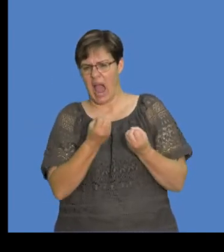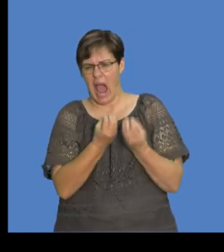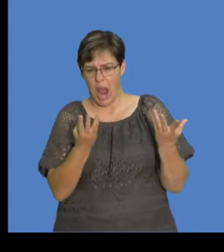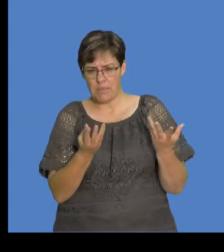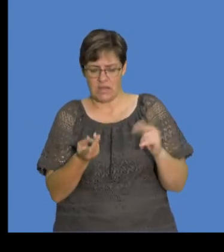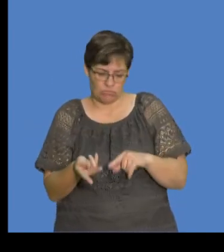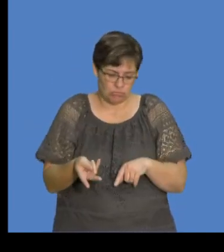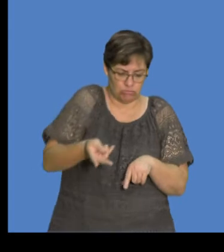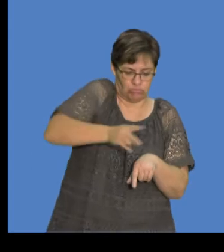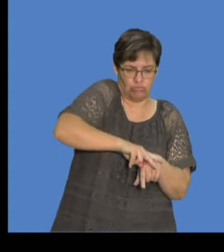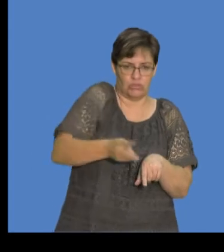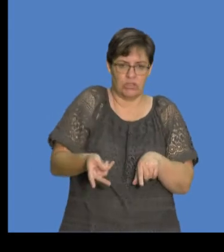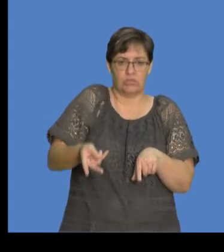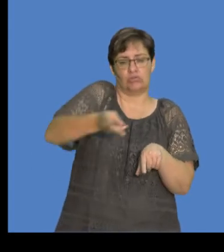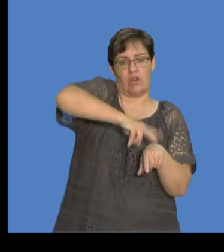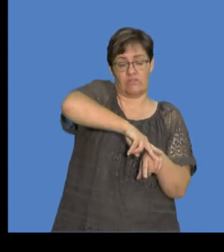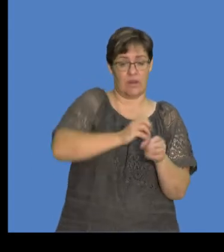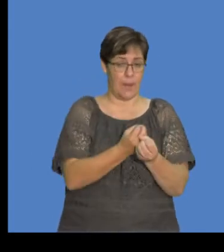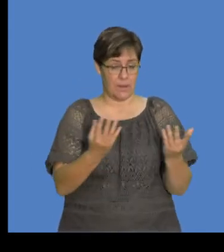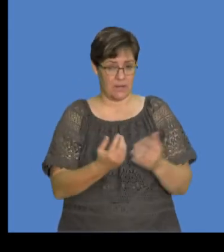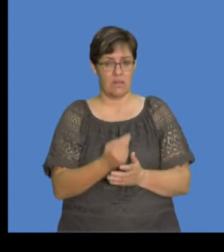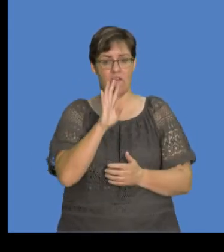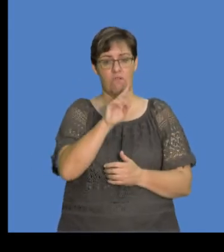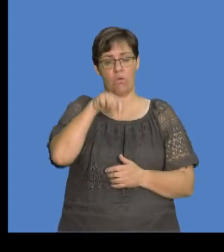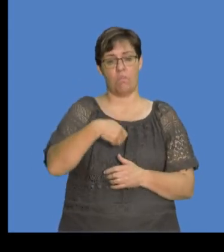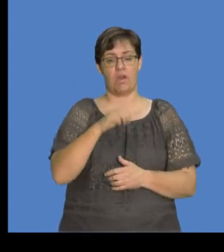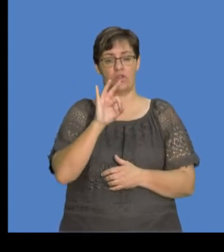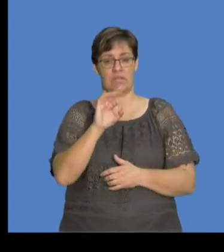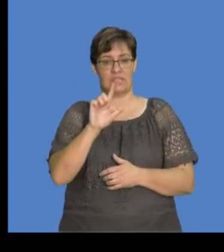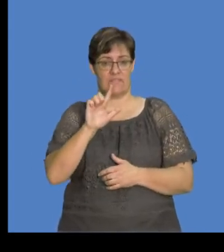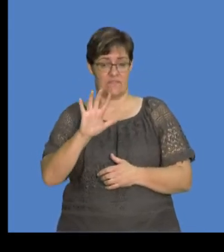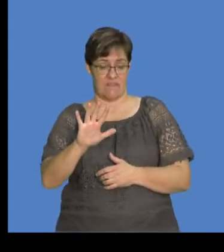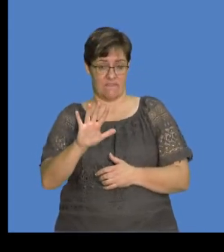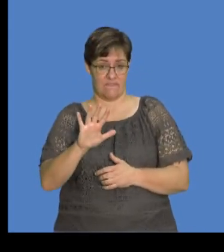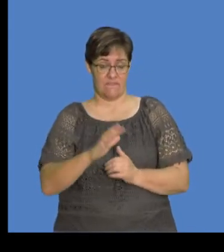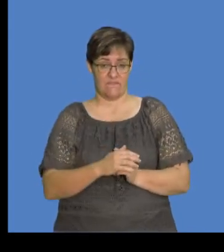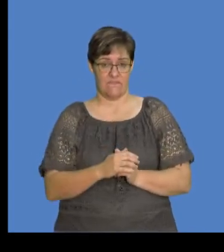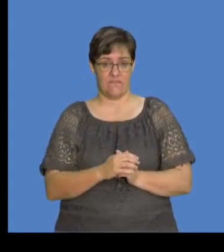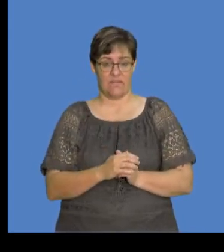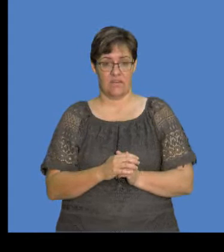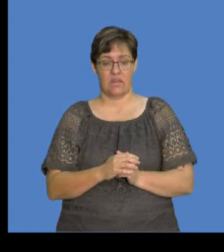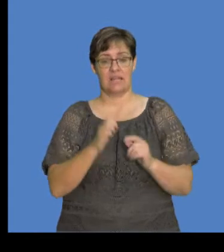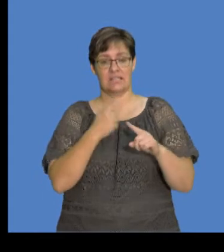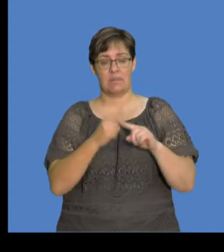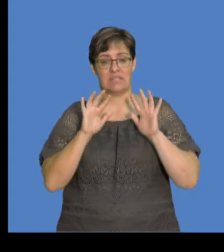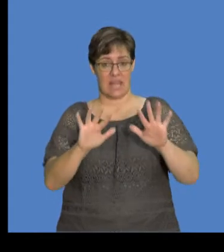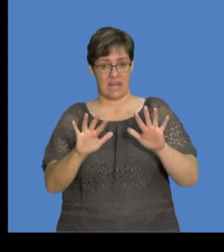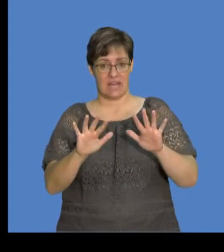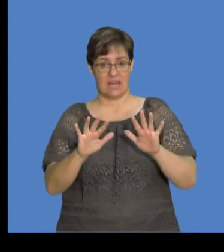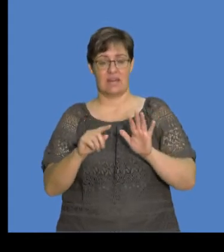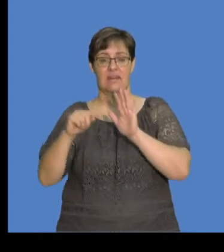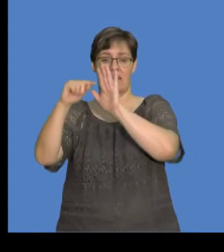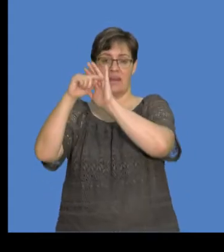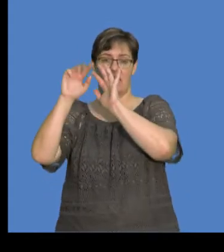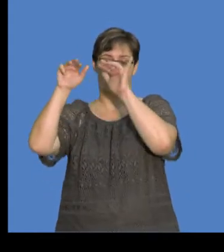of the number of electrons that were actually transferred, 4 comma 375. 4 comma 375 times 10